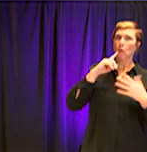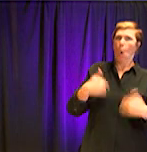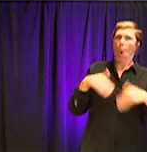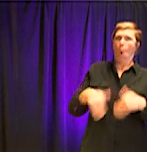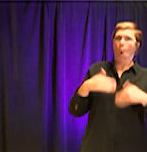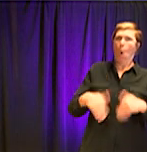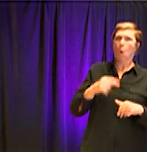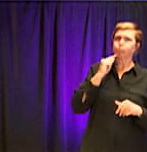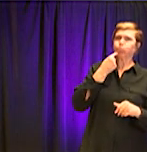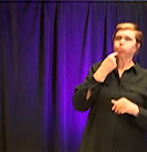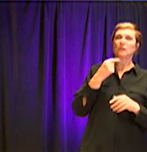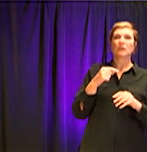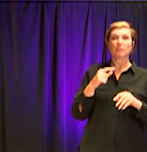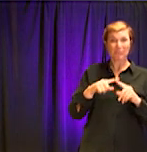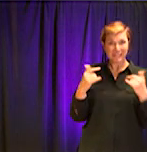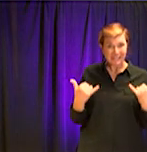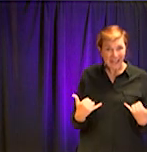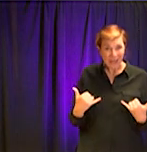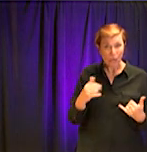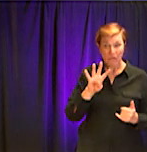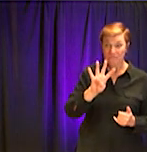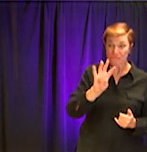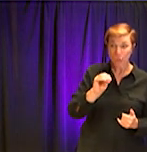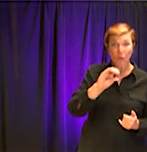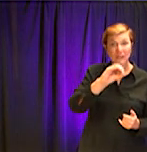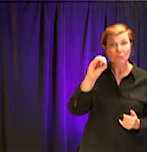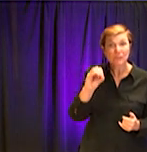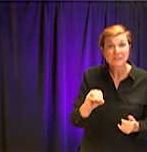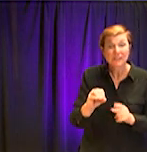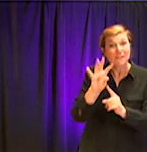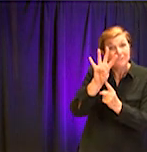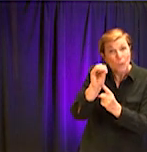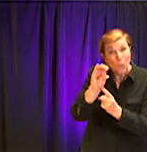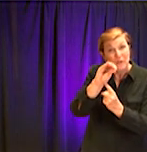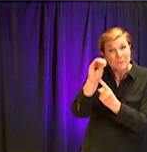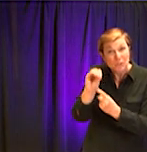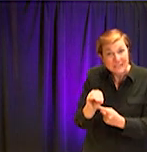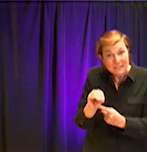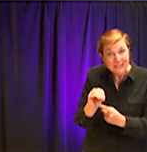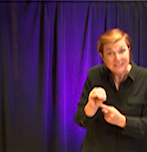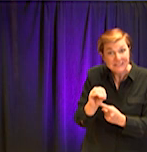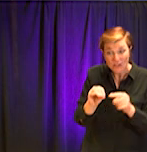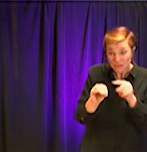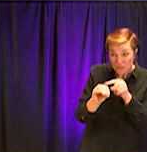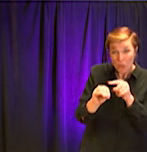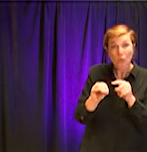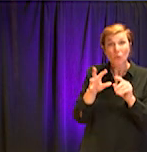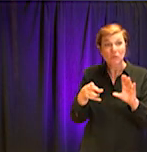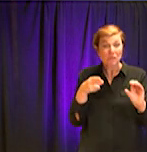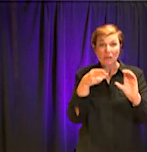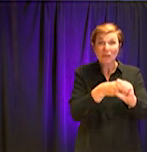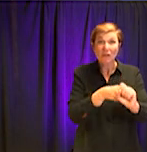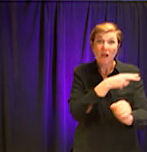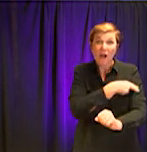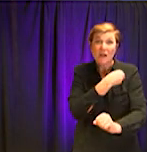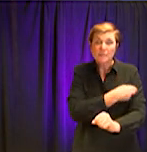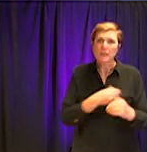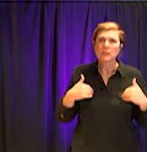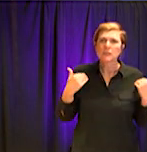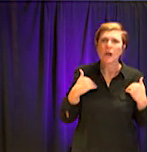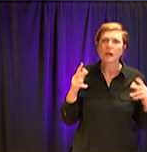30 to nearly 40% of those severe cases that require hospitalization involves young people between